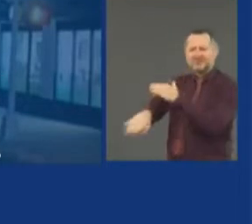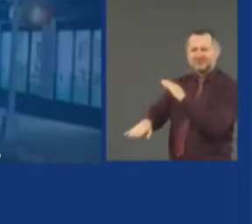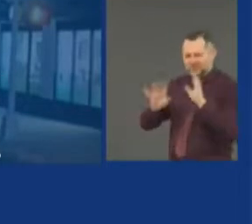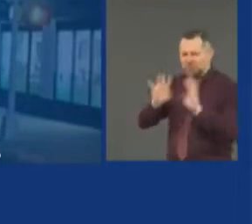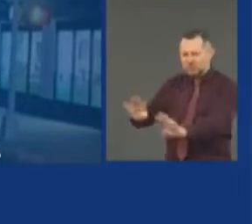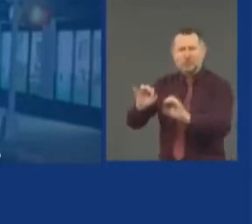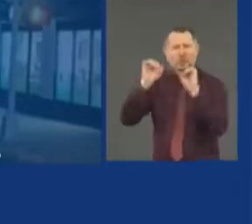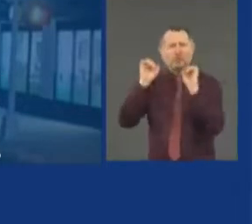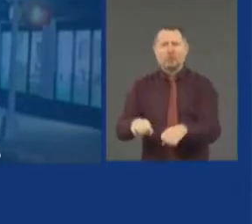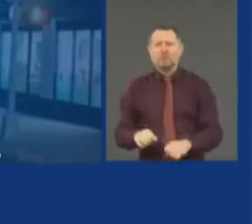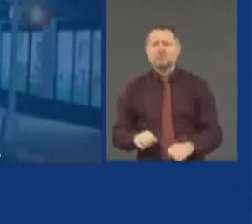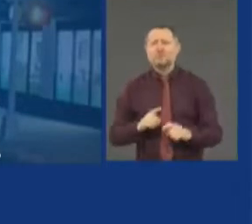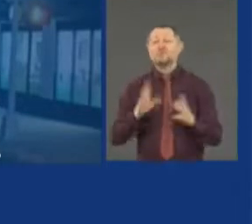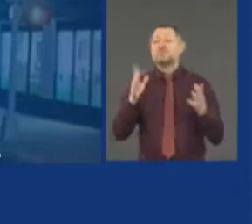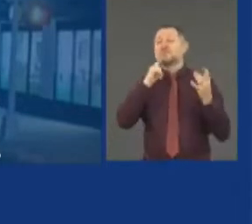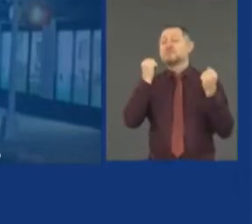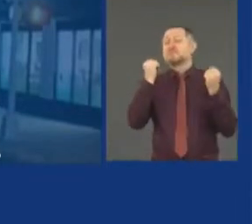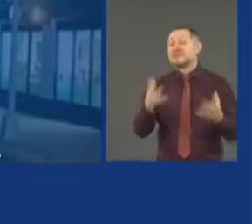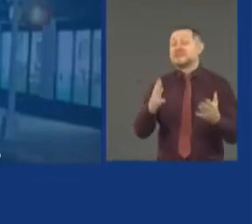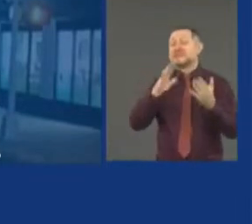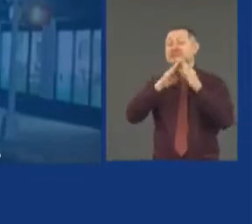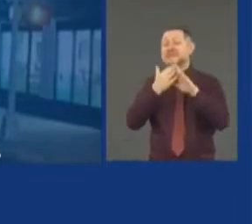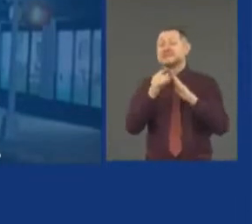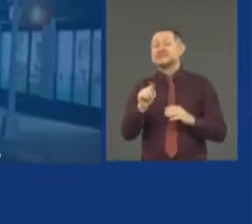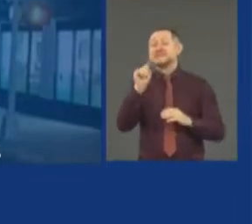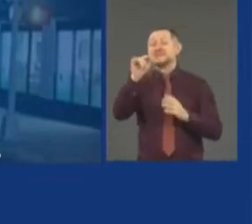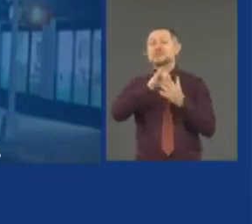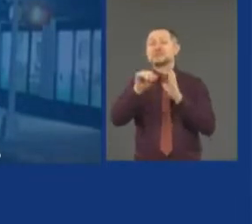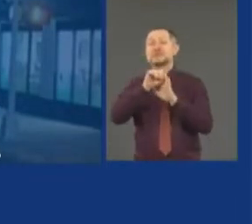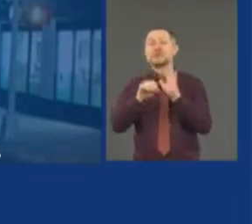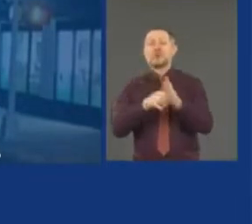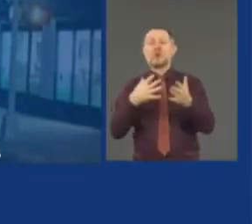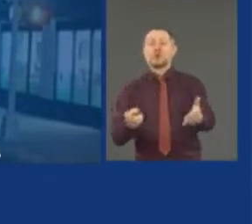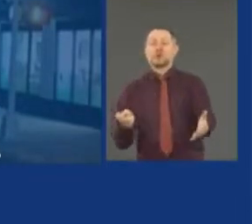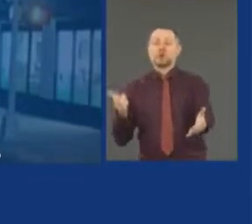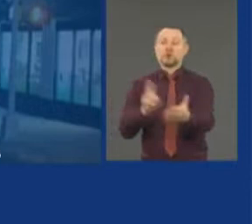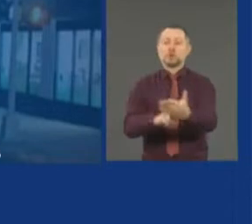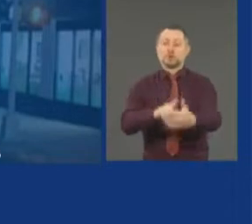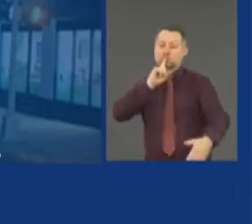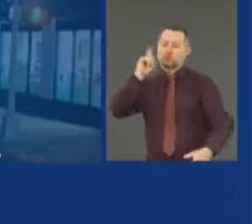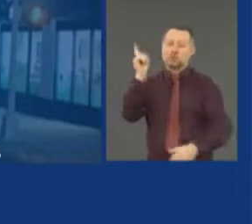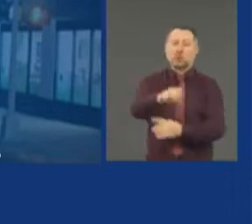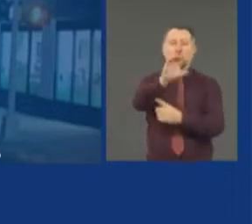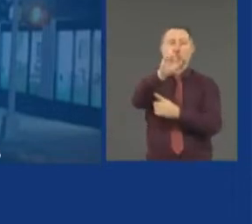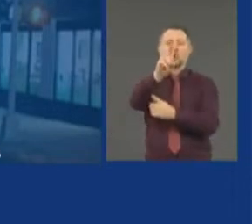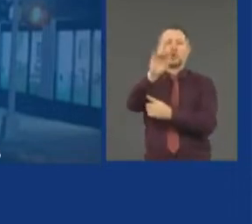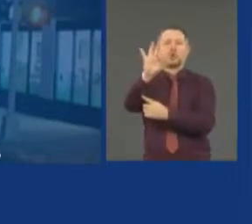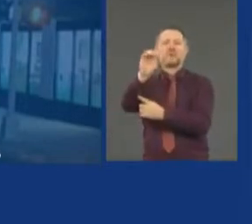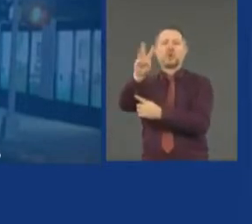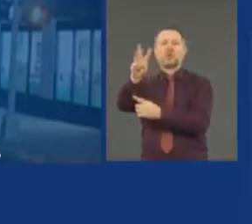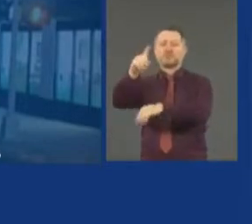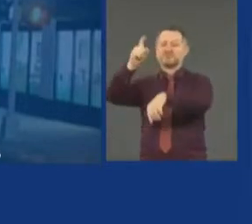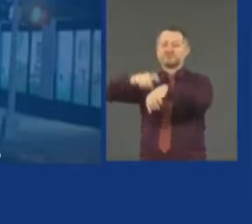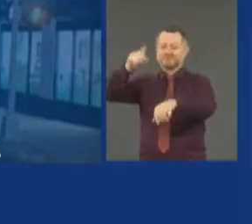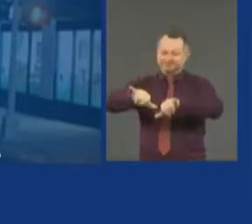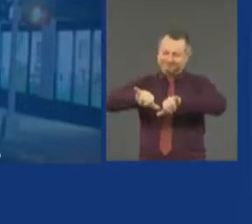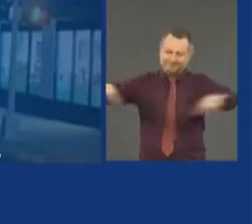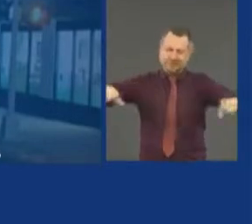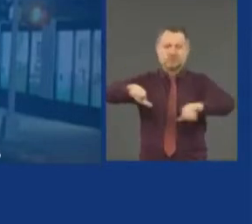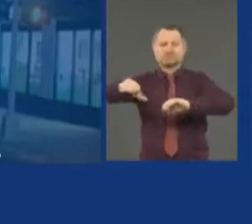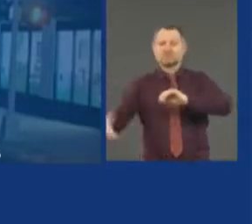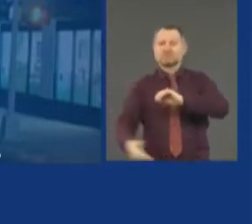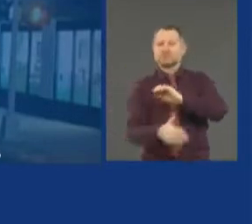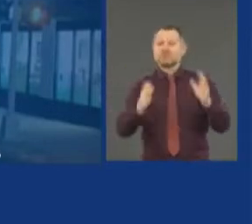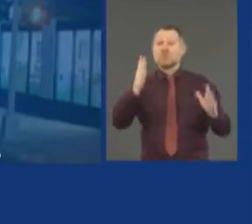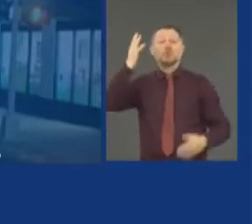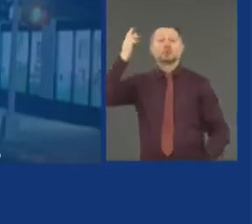Most cities have enacted a curfew. The purpose of their curfew is to help